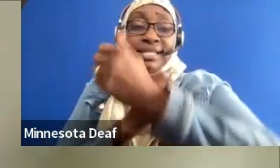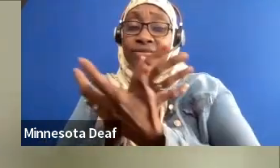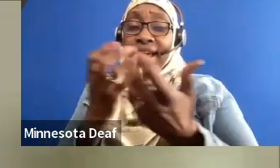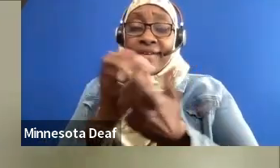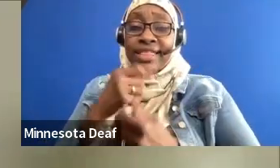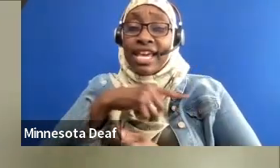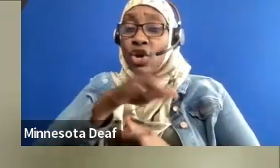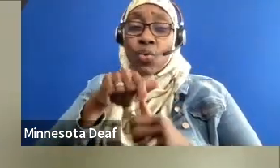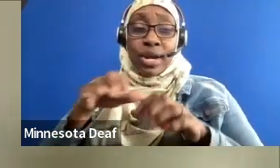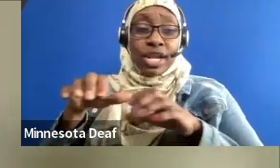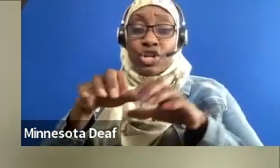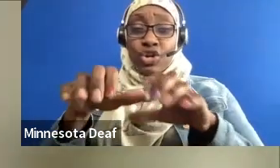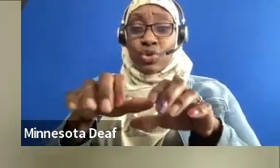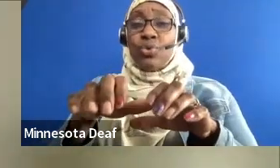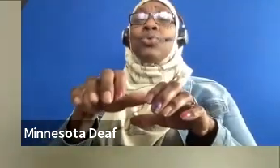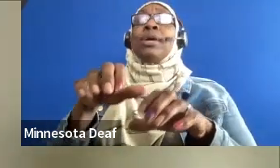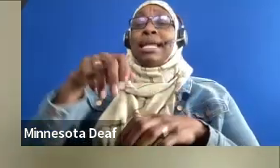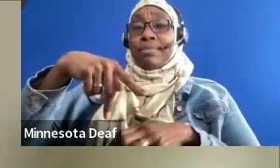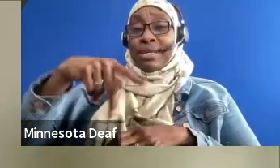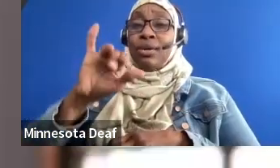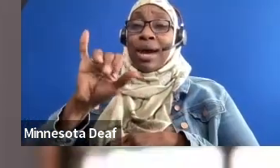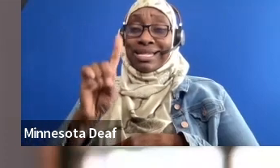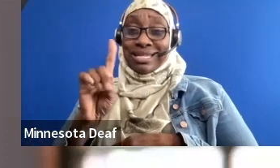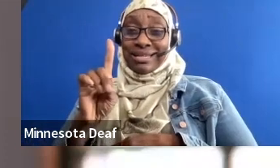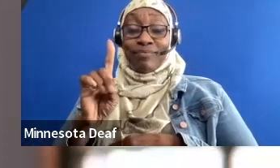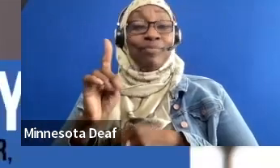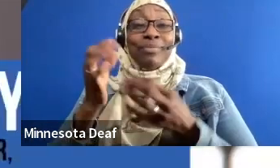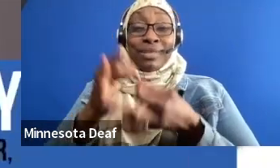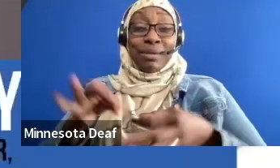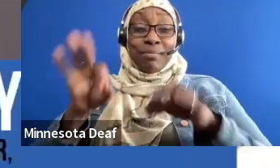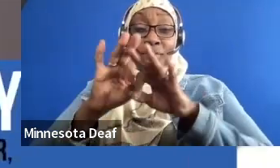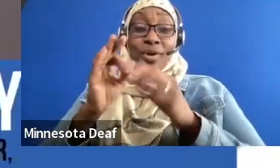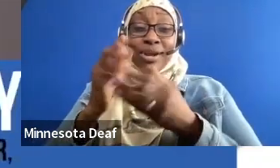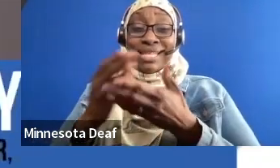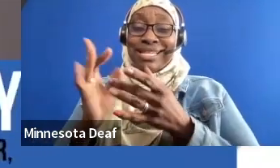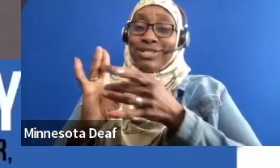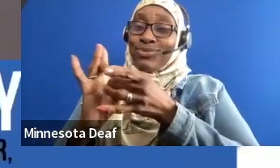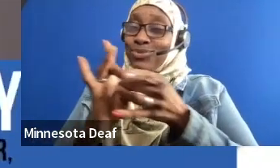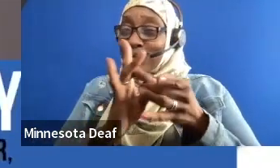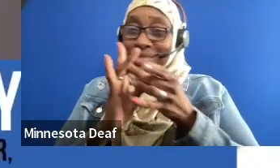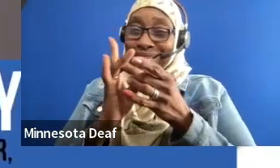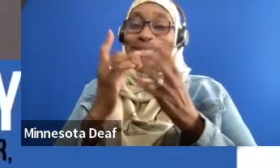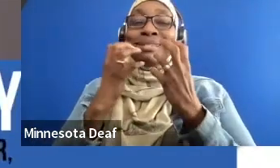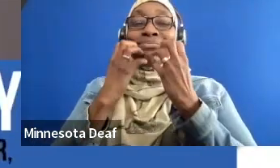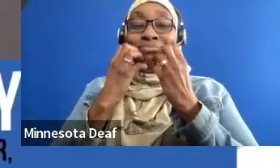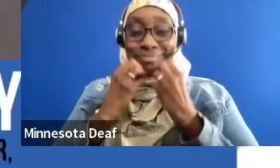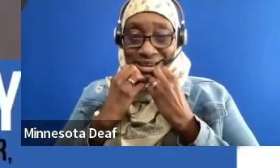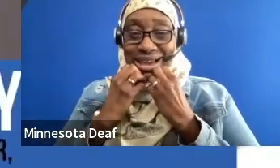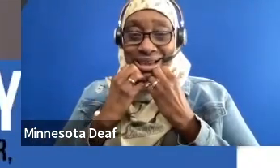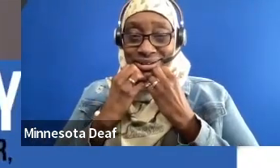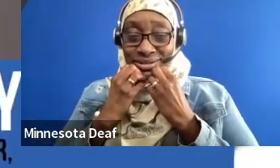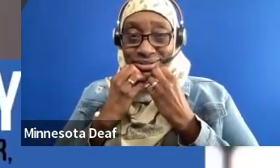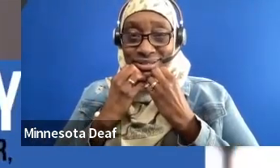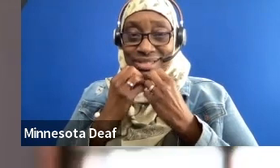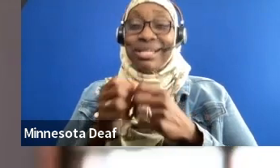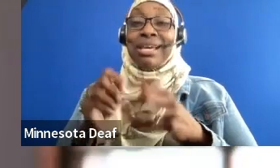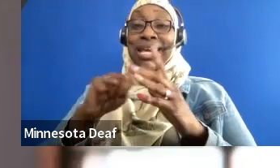relationships matter. Something that I've seen for mentors, mentees, and families is that although it starts in